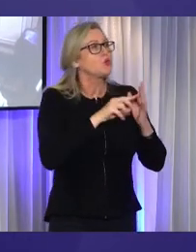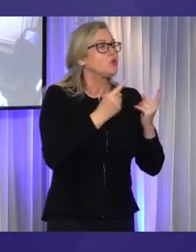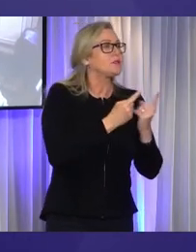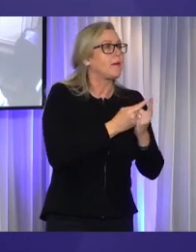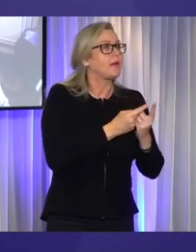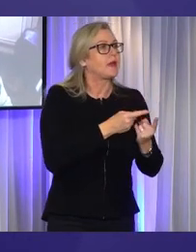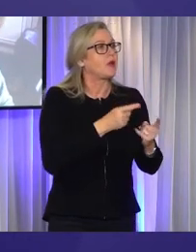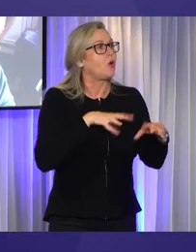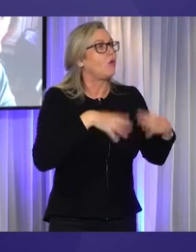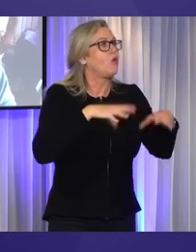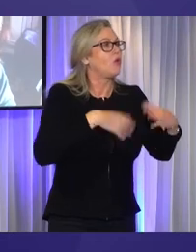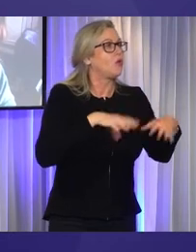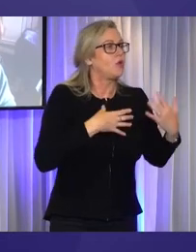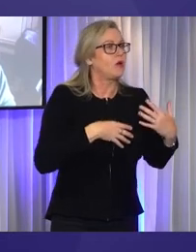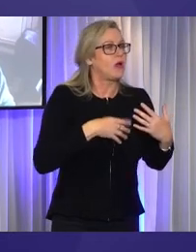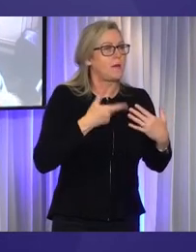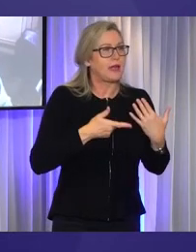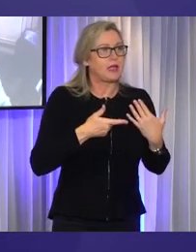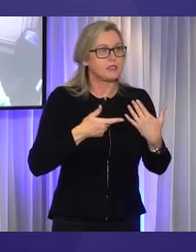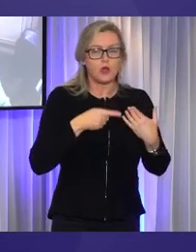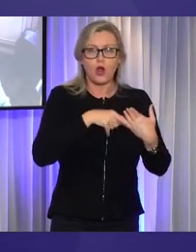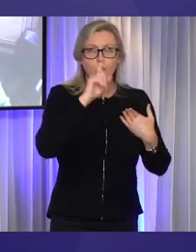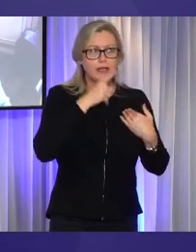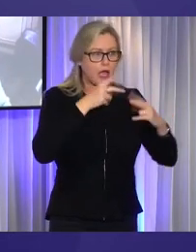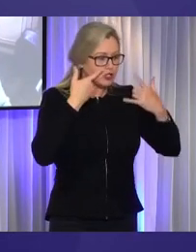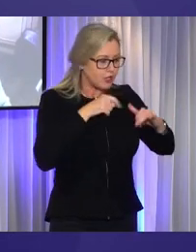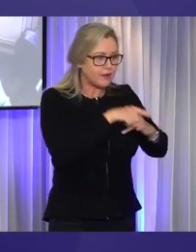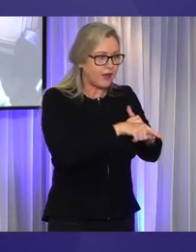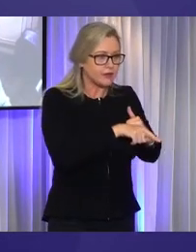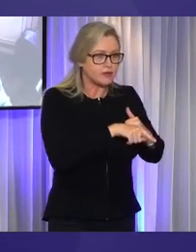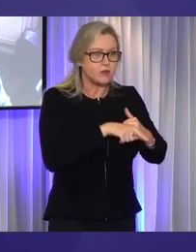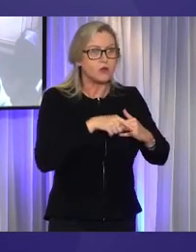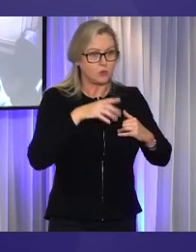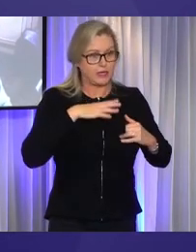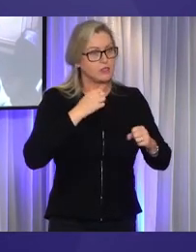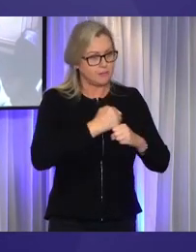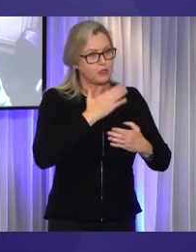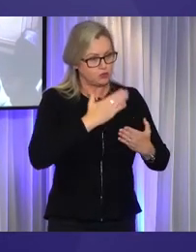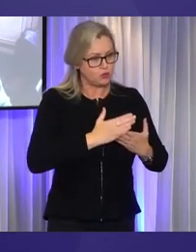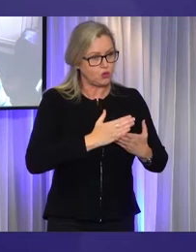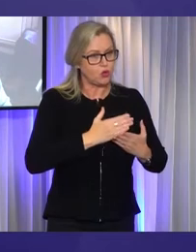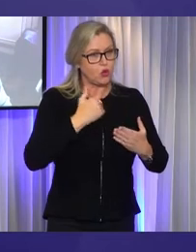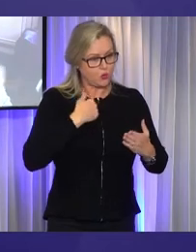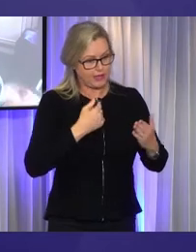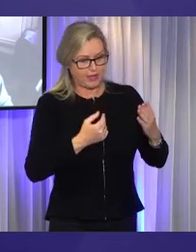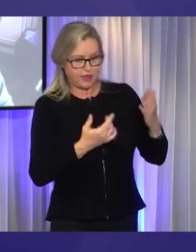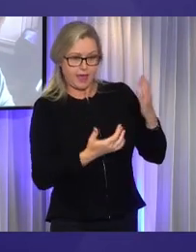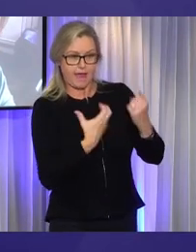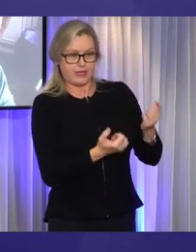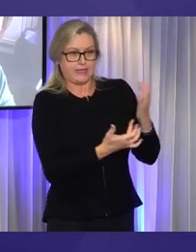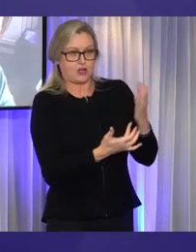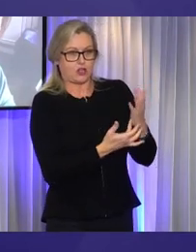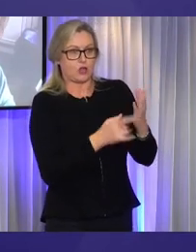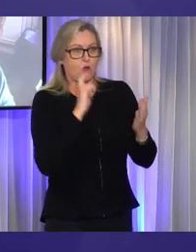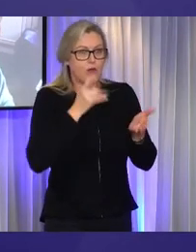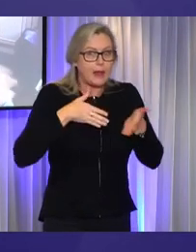that is unrevealable. We need to ensure that we make technology an enabler